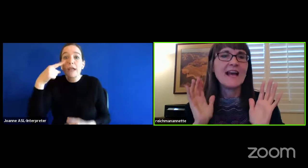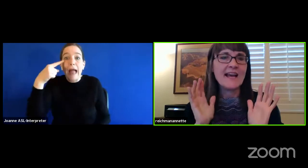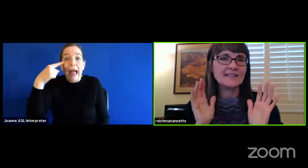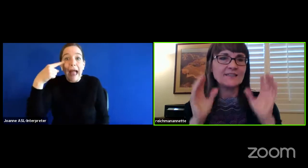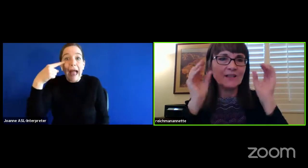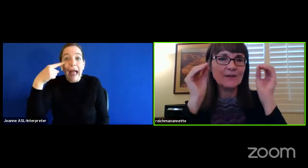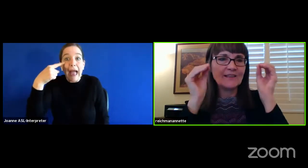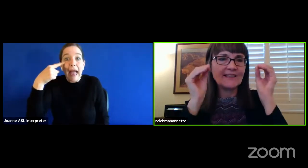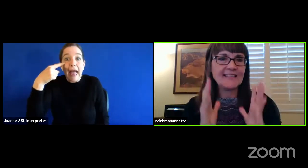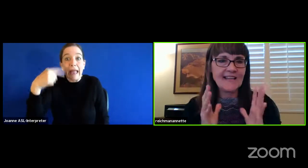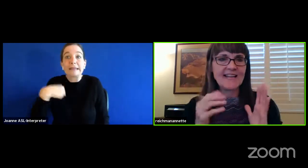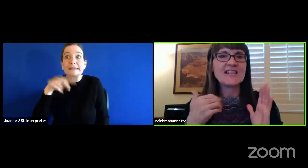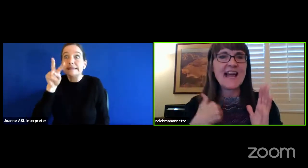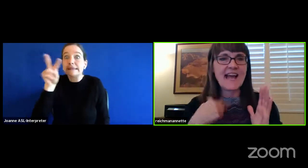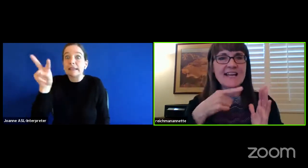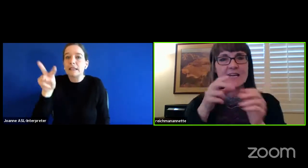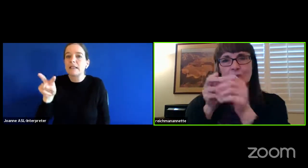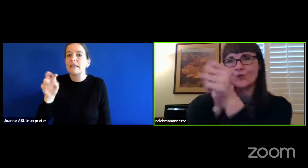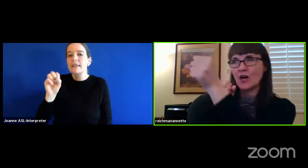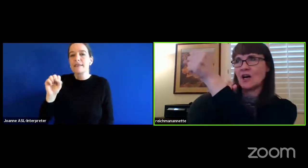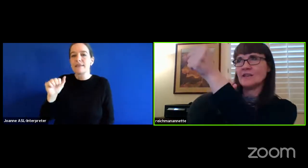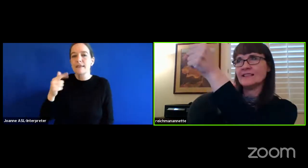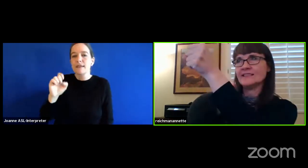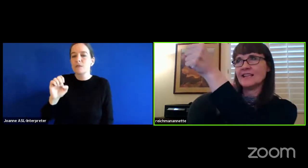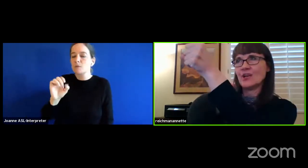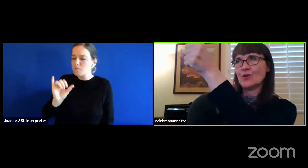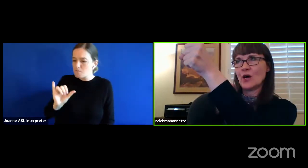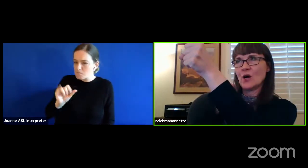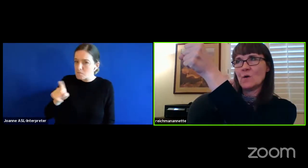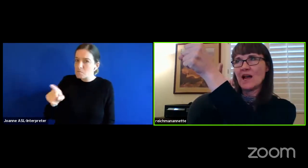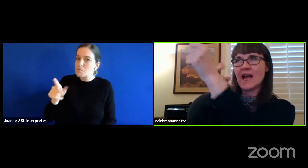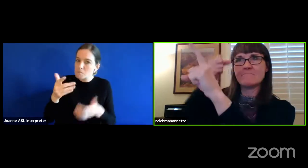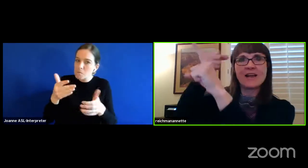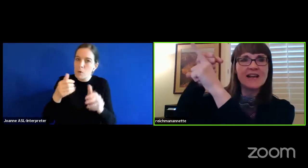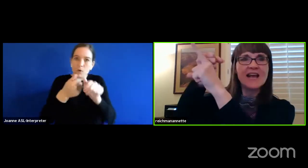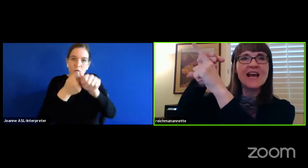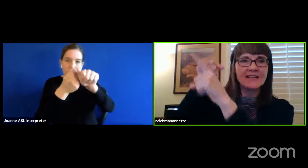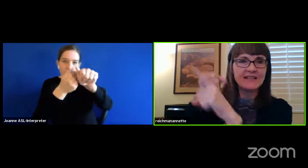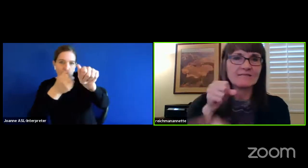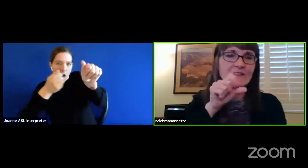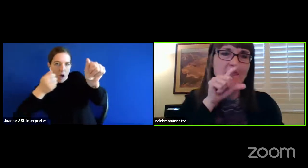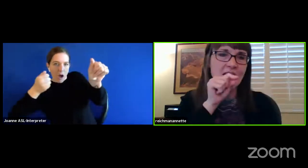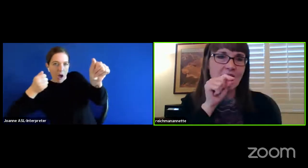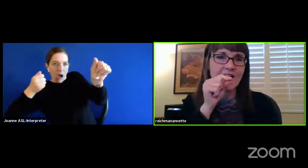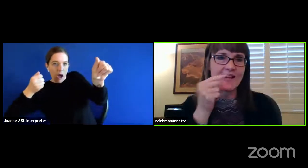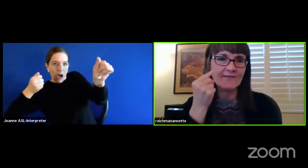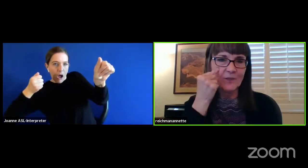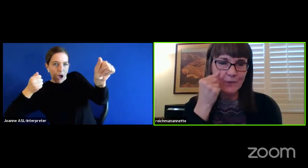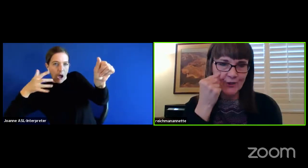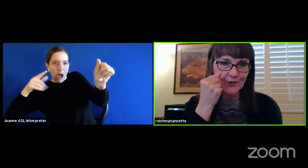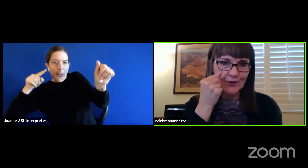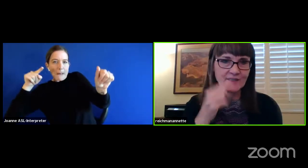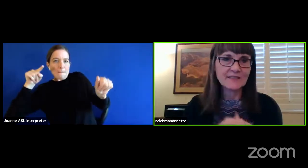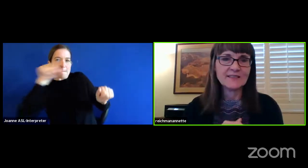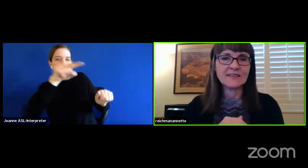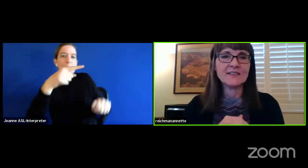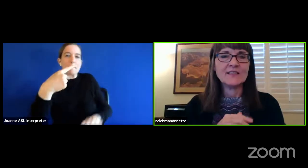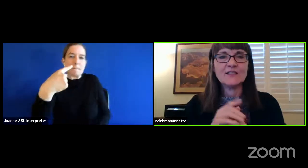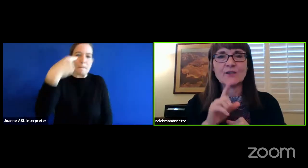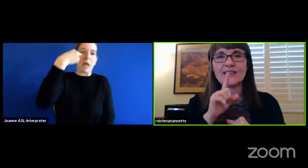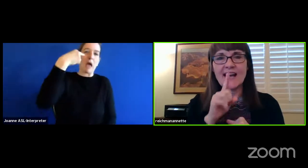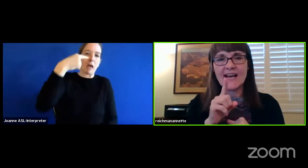And so the sage had him draw his arrow and it hit the eye of the bird.